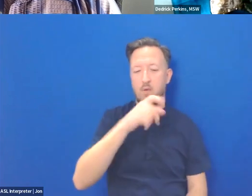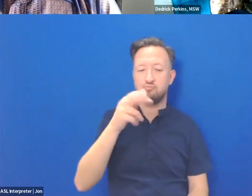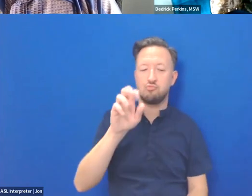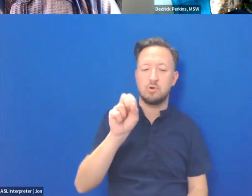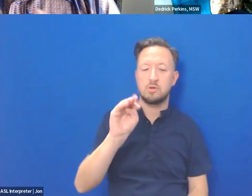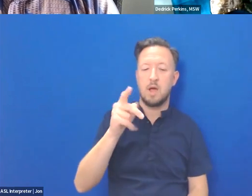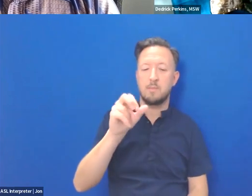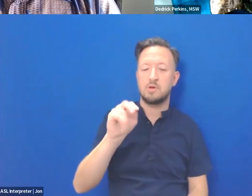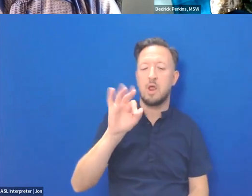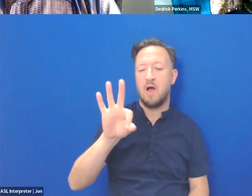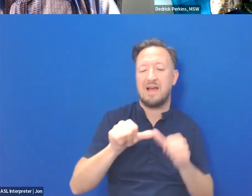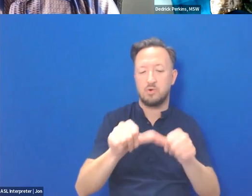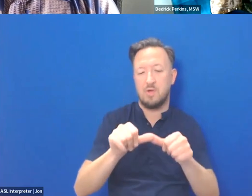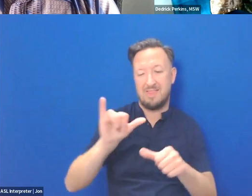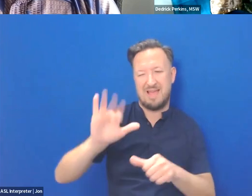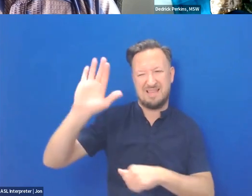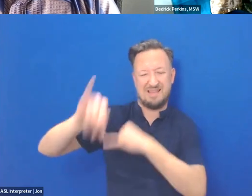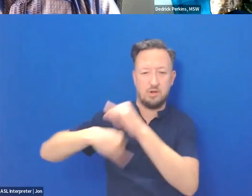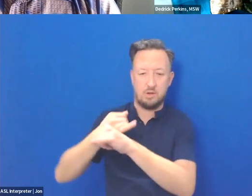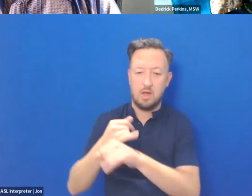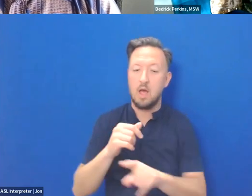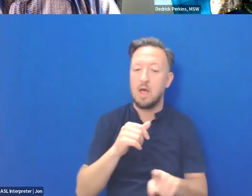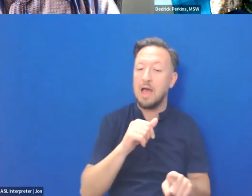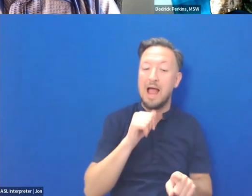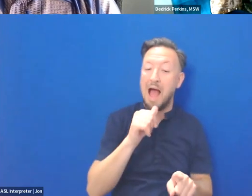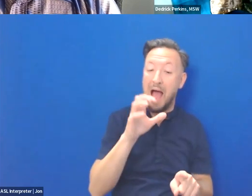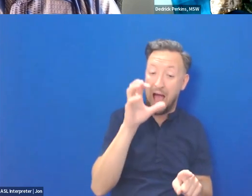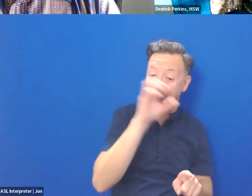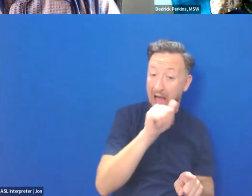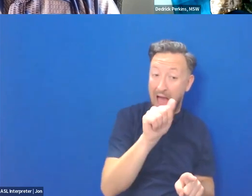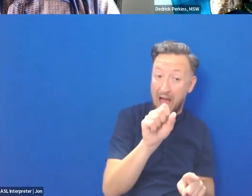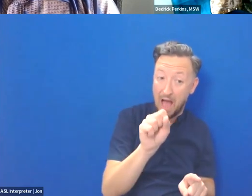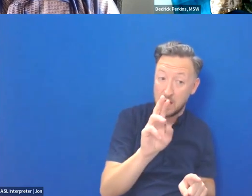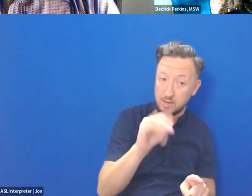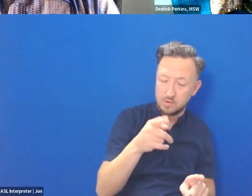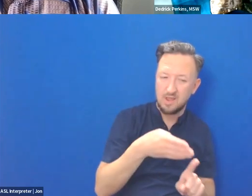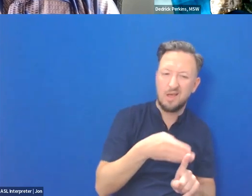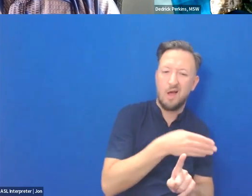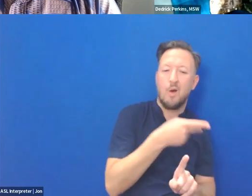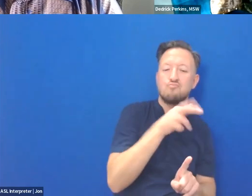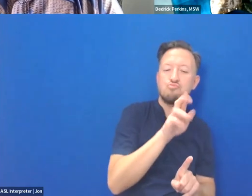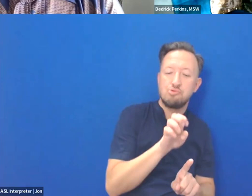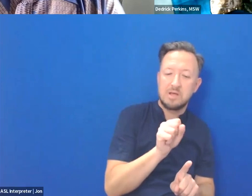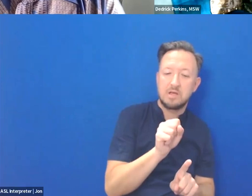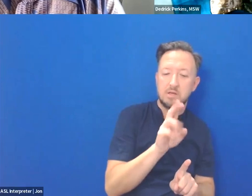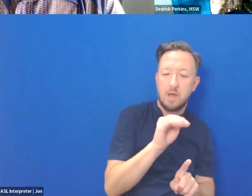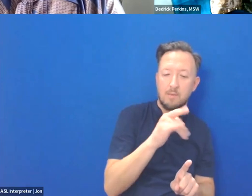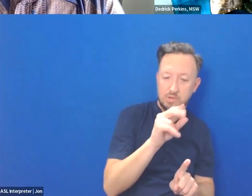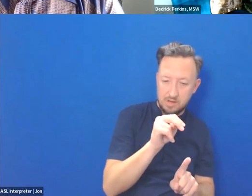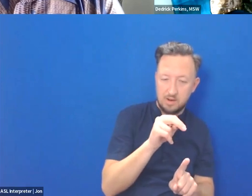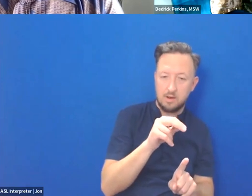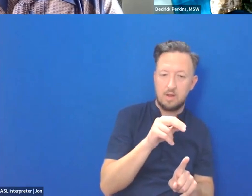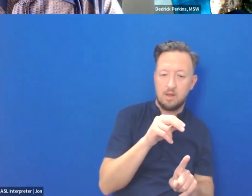So the presumption, not the assumption, the presumption of continuity of a state, despite